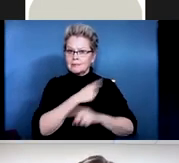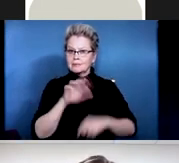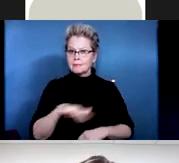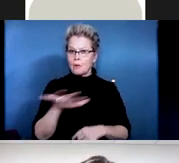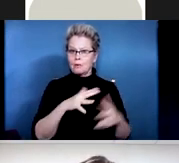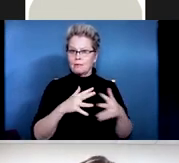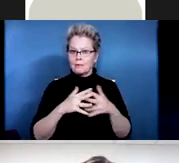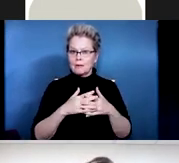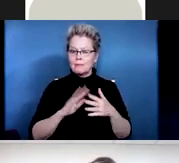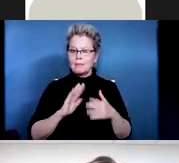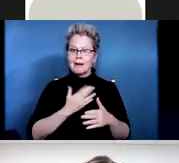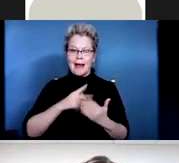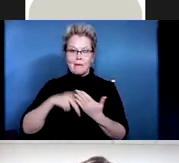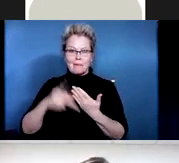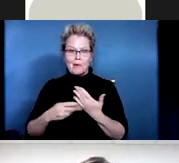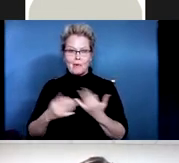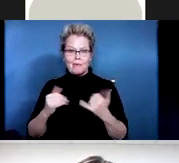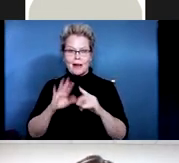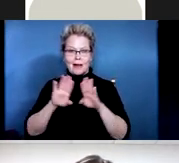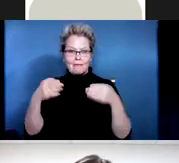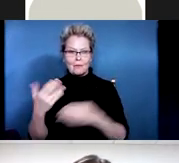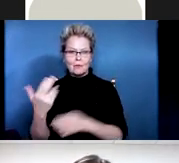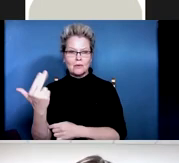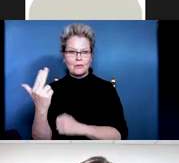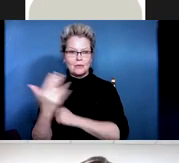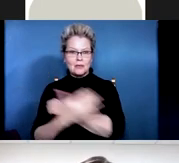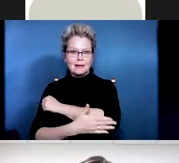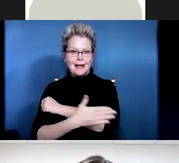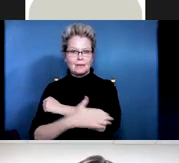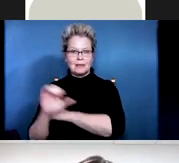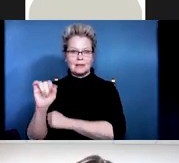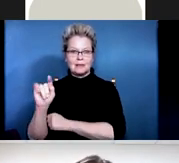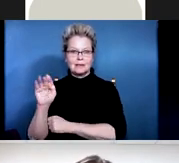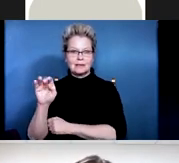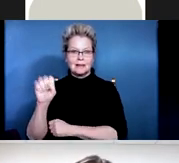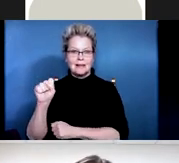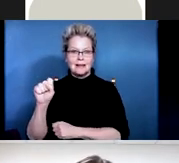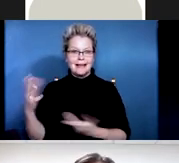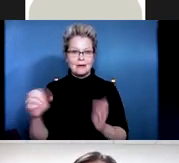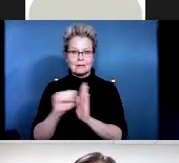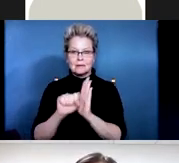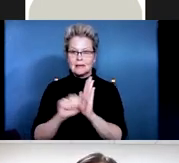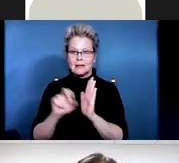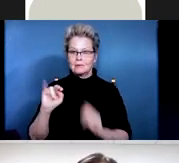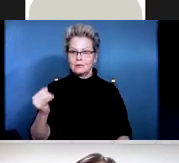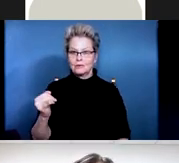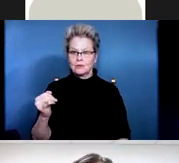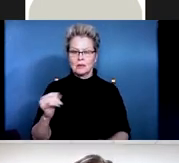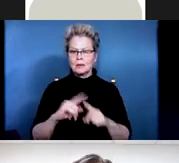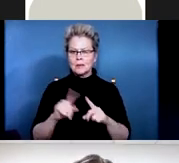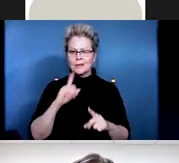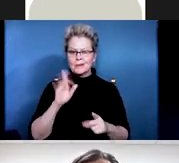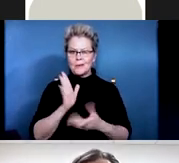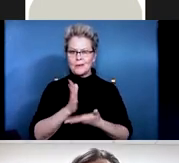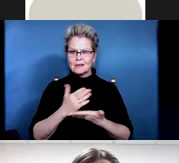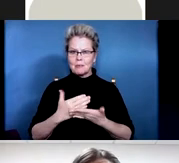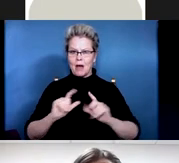serves the 13 counties seen here on this list. So we thought it would be helpful just to develop some type of pie chart to show where our